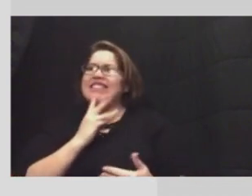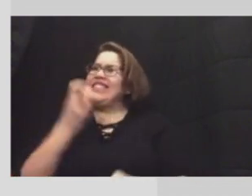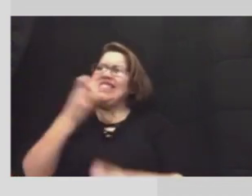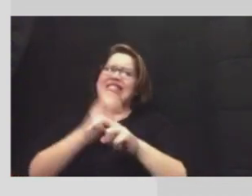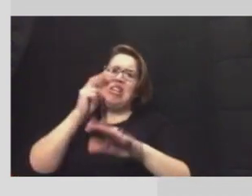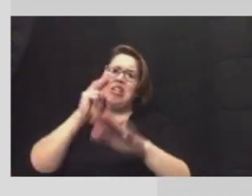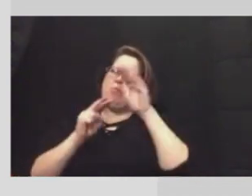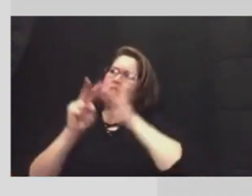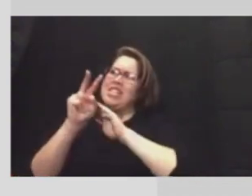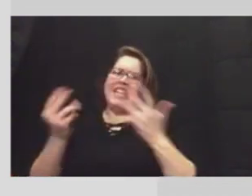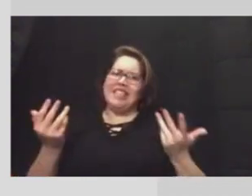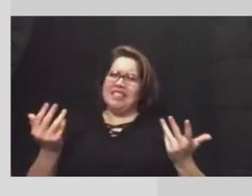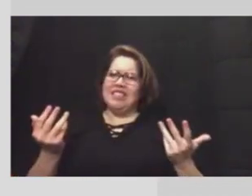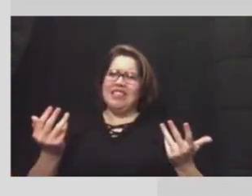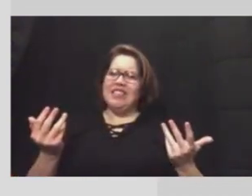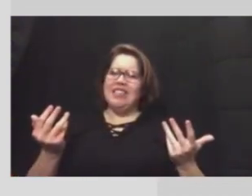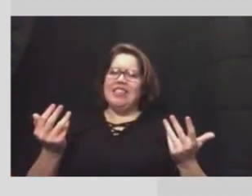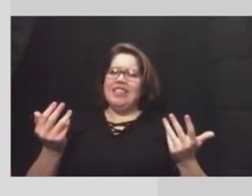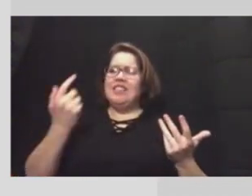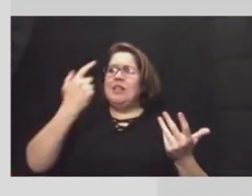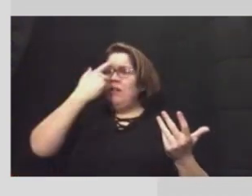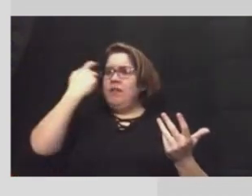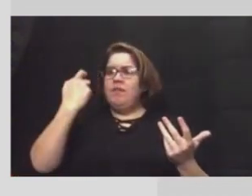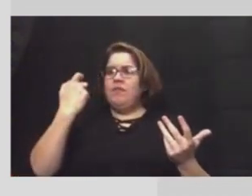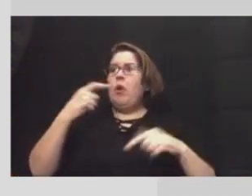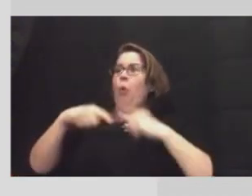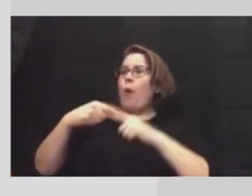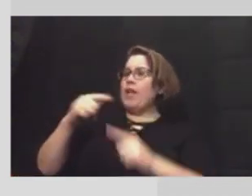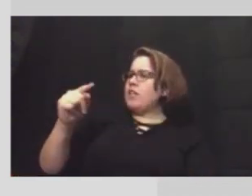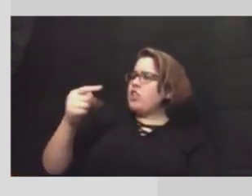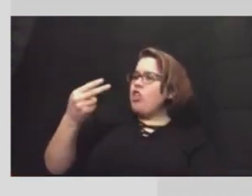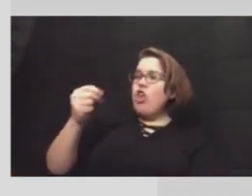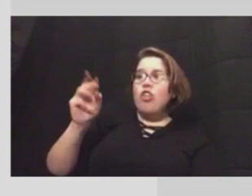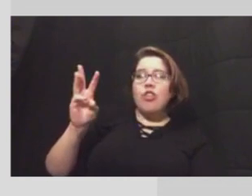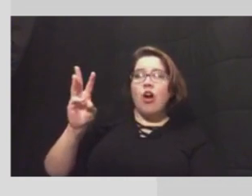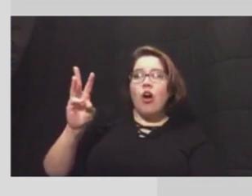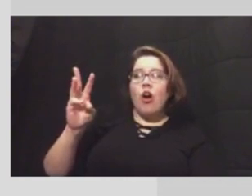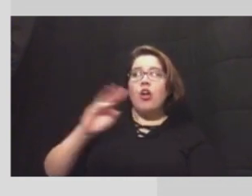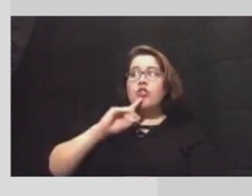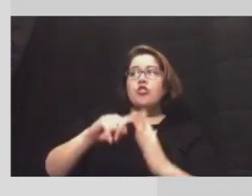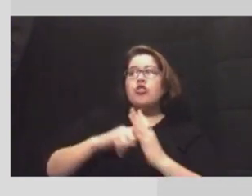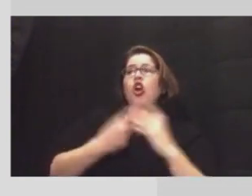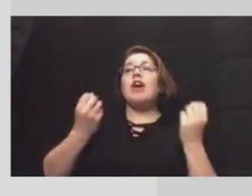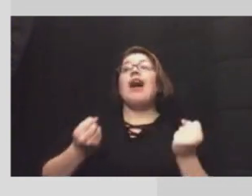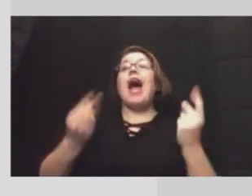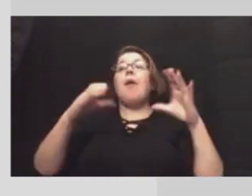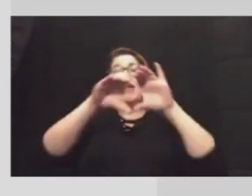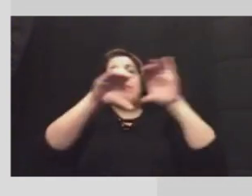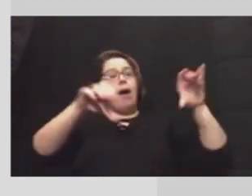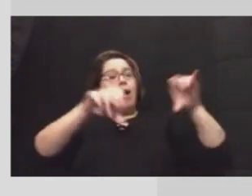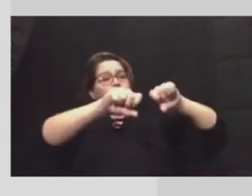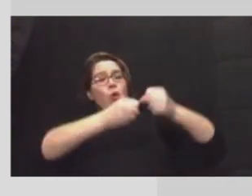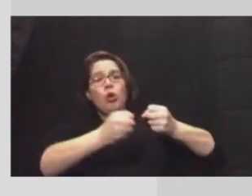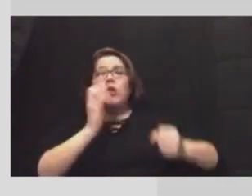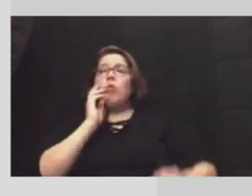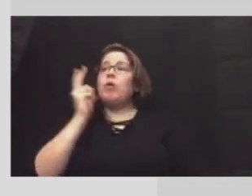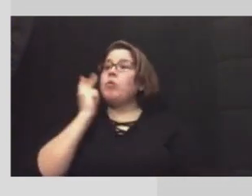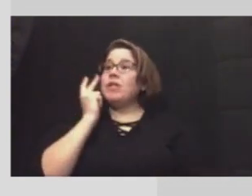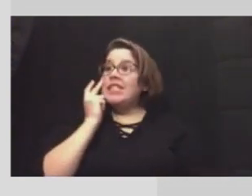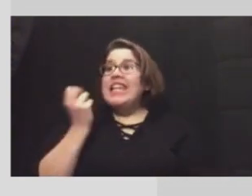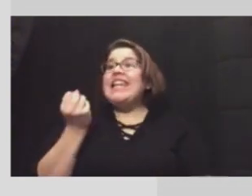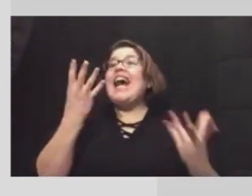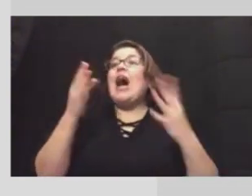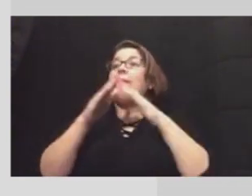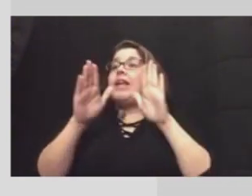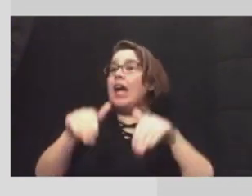difficult to say because uh when does the thaw start how many broken lines are we going to have in how many homes how